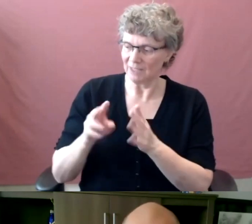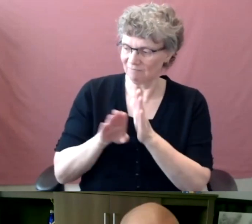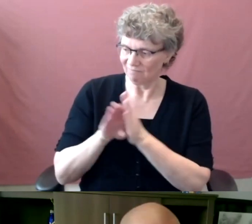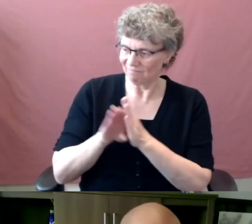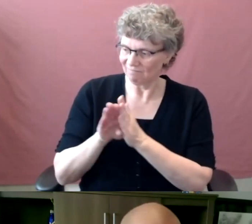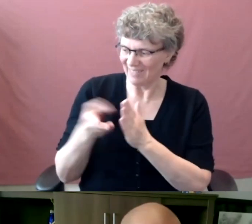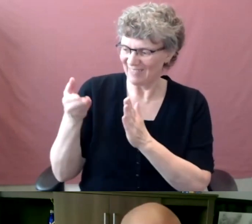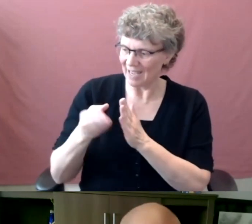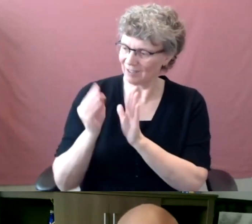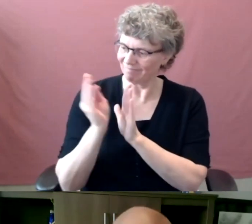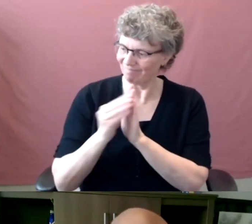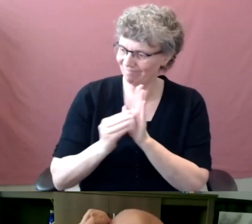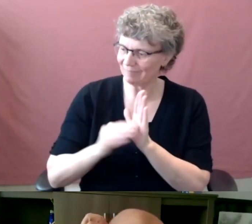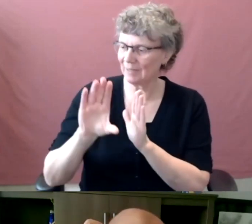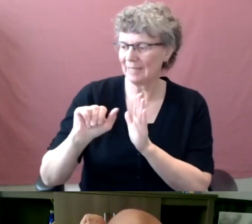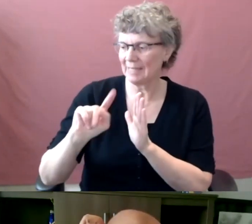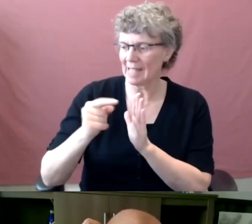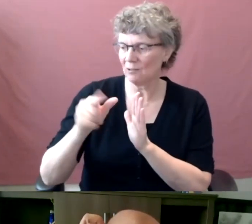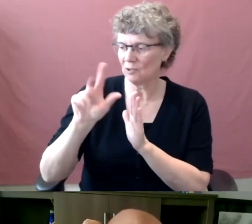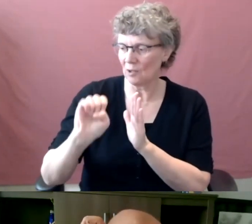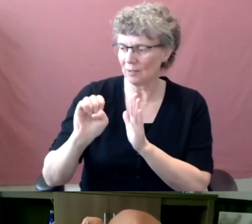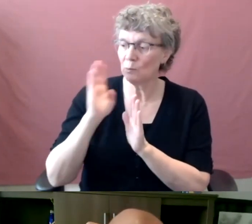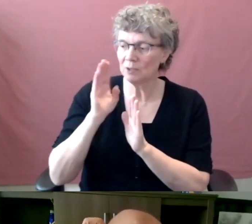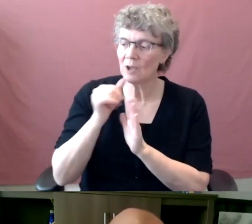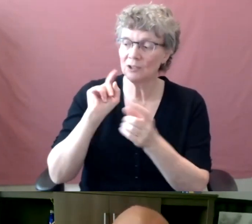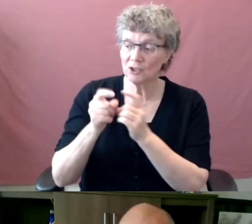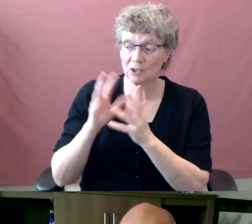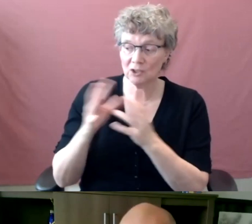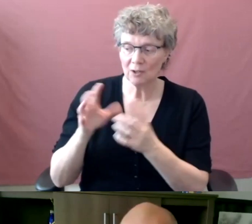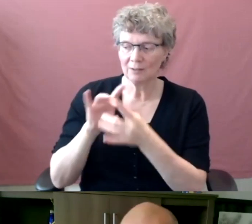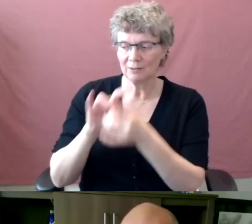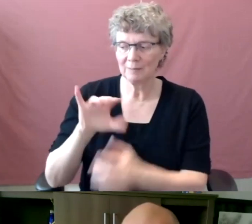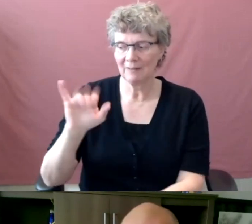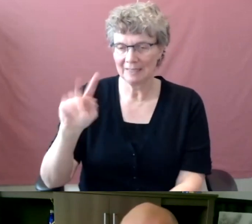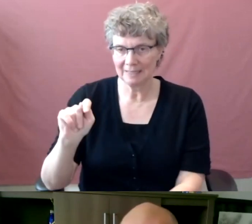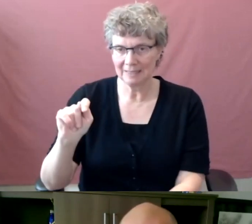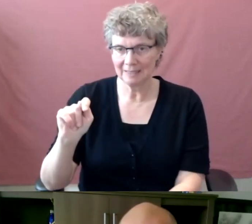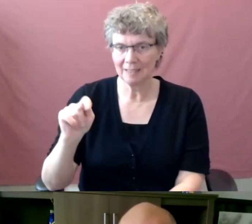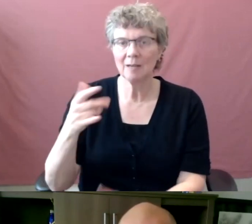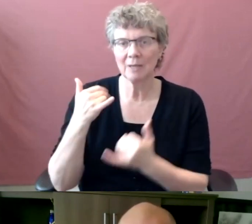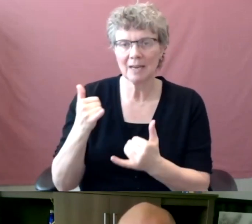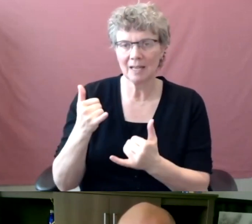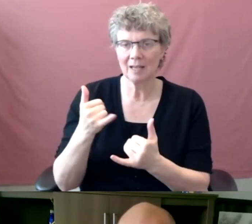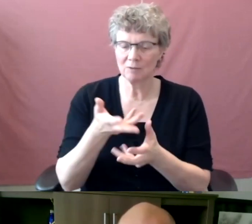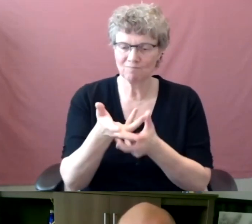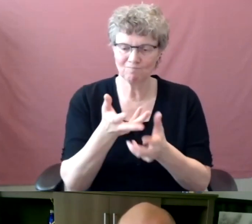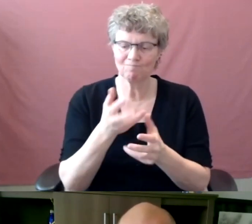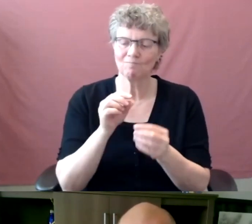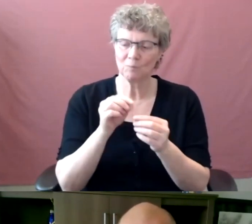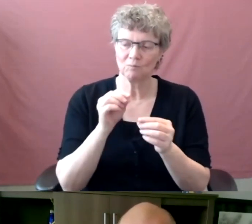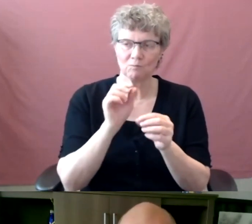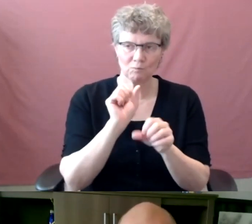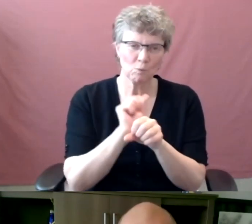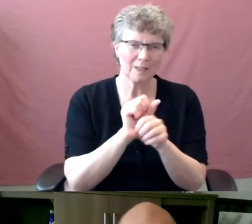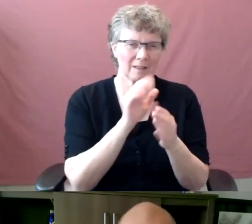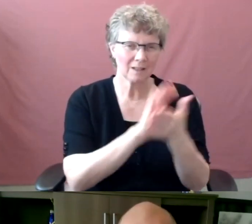the catalog. Um, but I can't give you a specific date because we are working with the college deans on that at the moment to see, uh, what their, uh, perspective is on it. But that's why